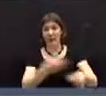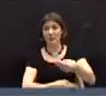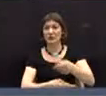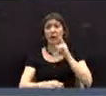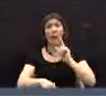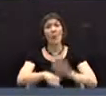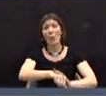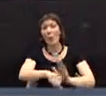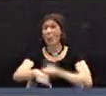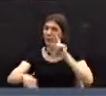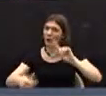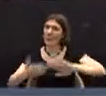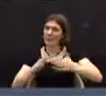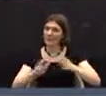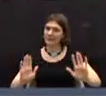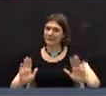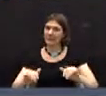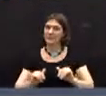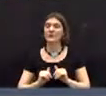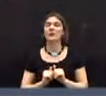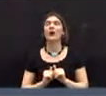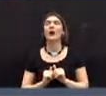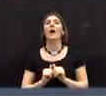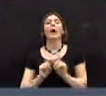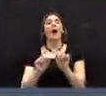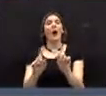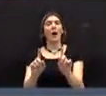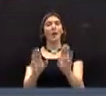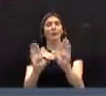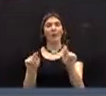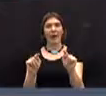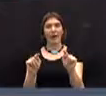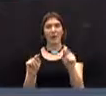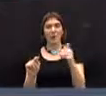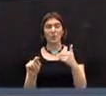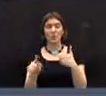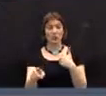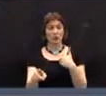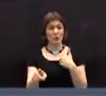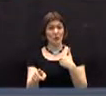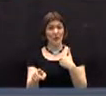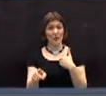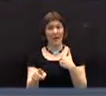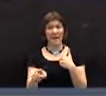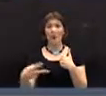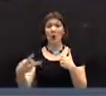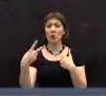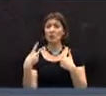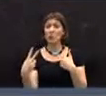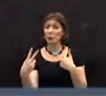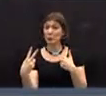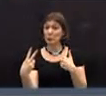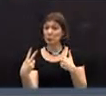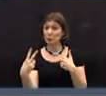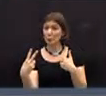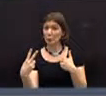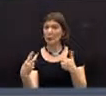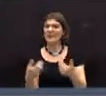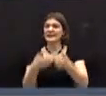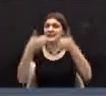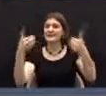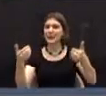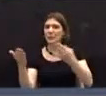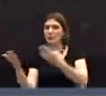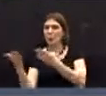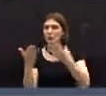been properly warned. However, you have two, what I see as two separate